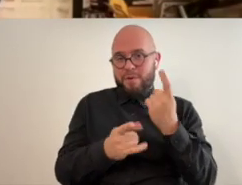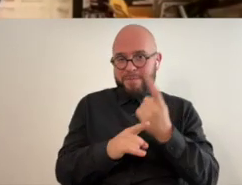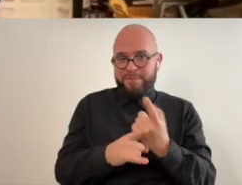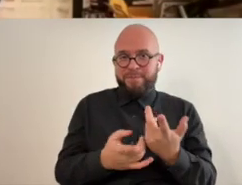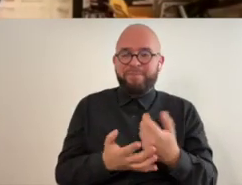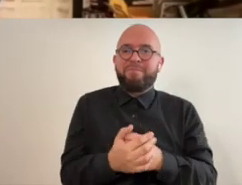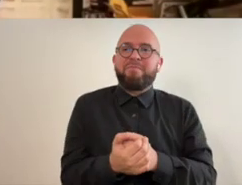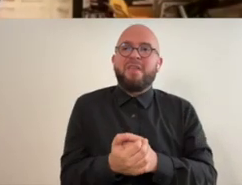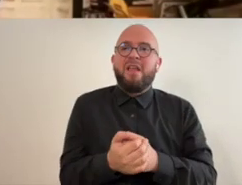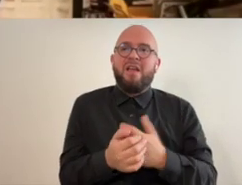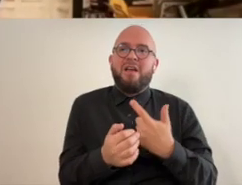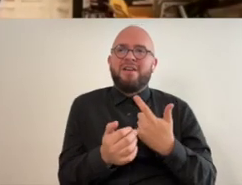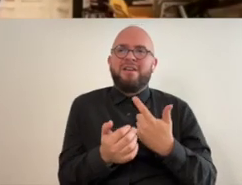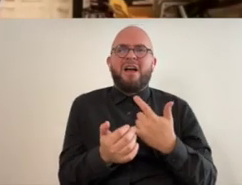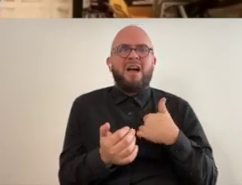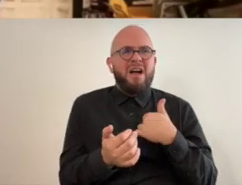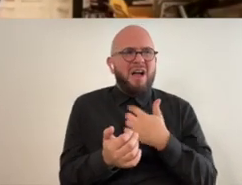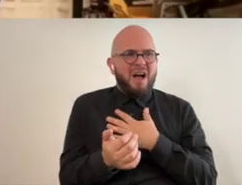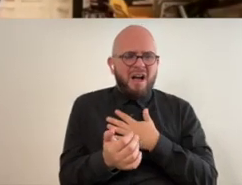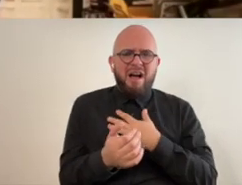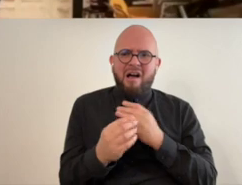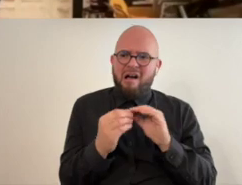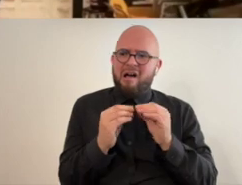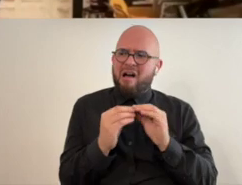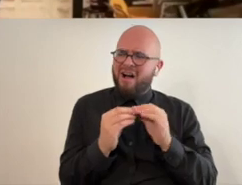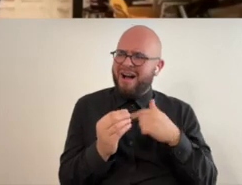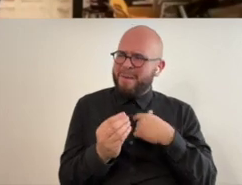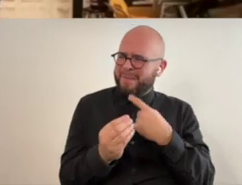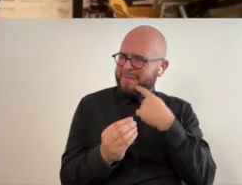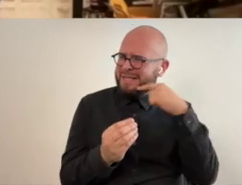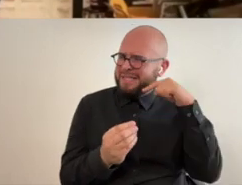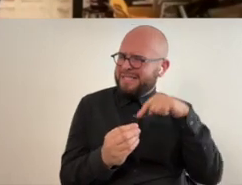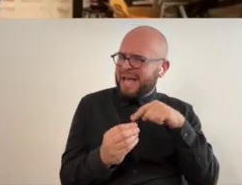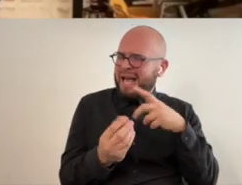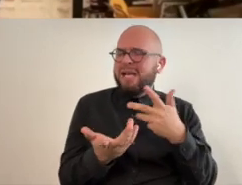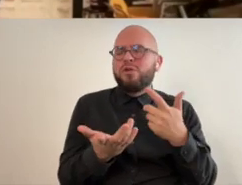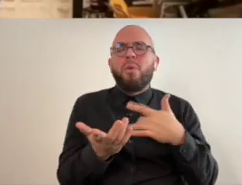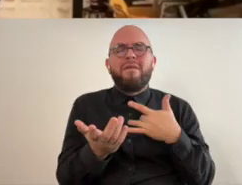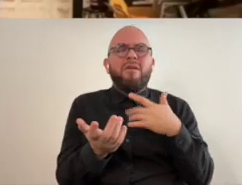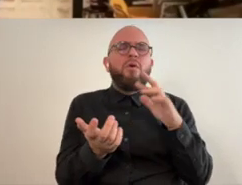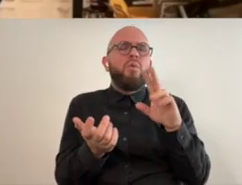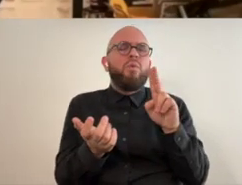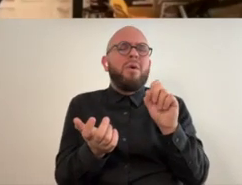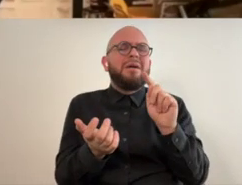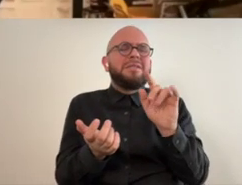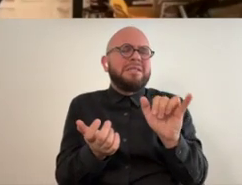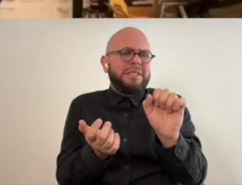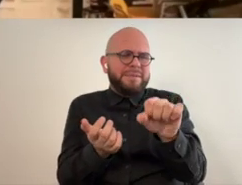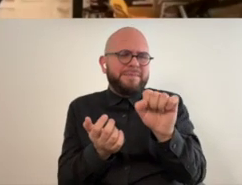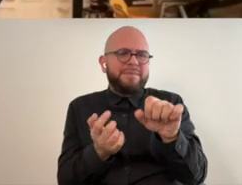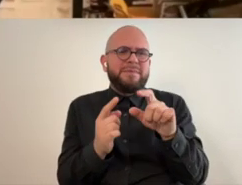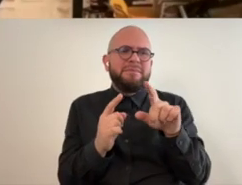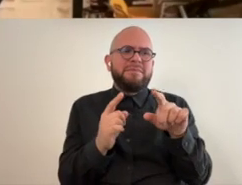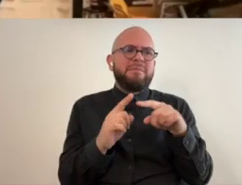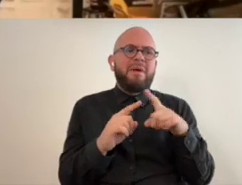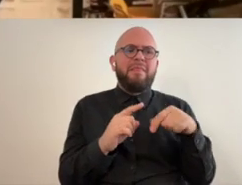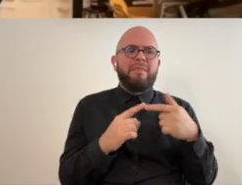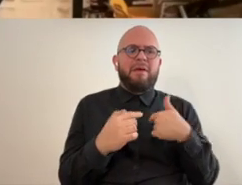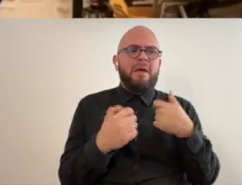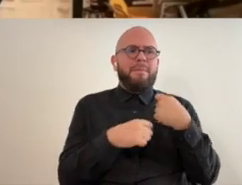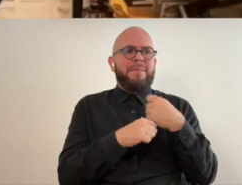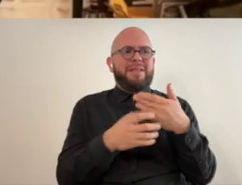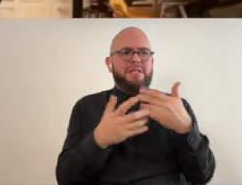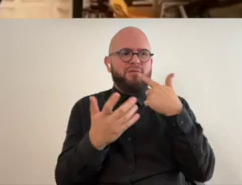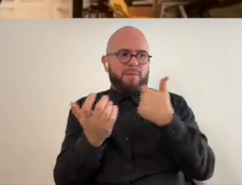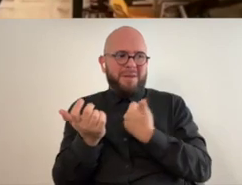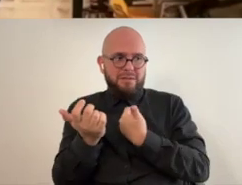that were artistic and i realized that i had missed it so much so i was a little rusty but then i just